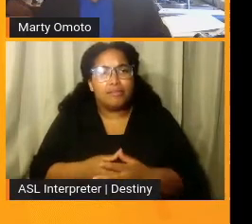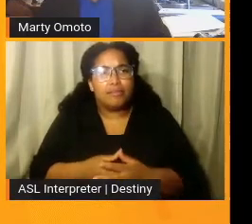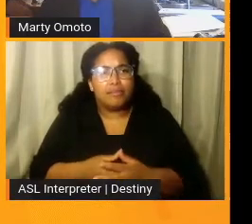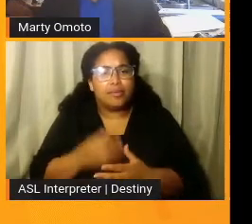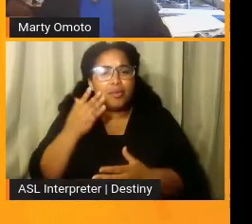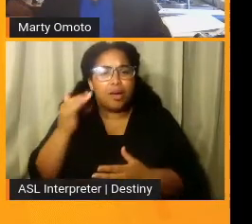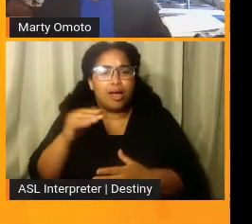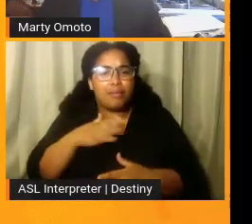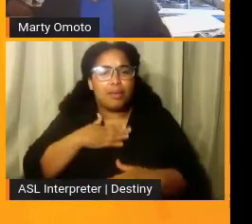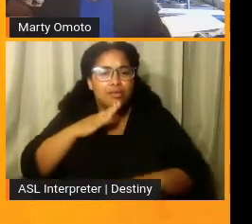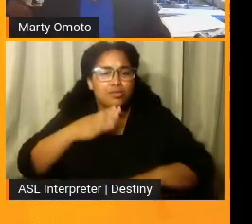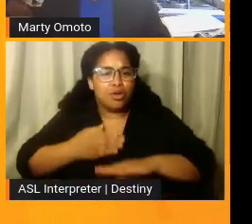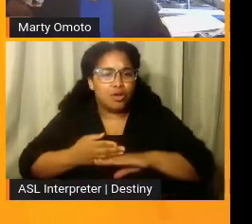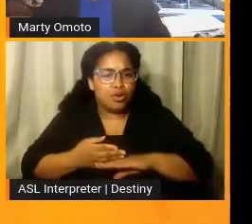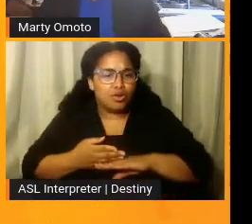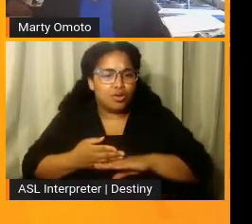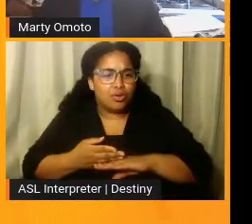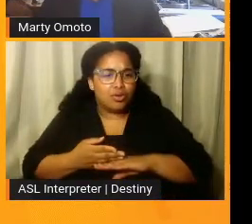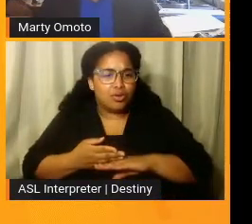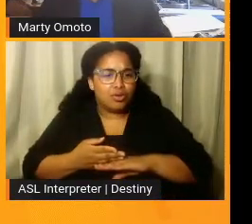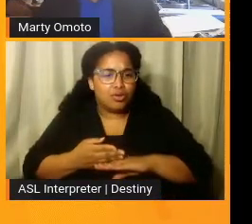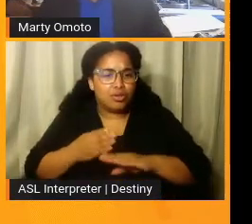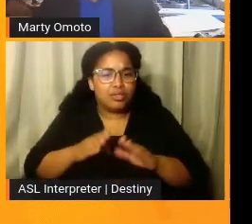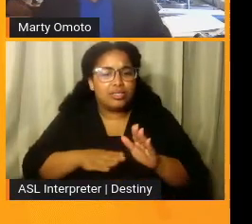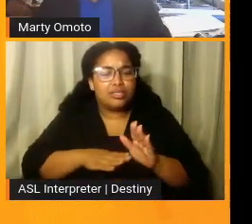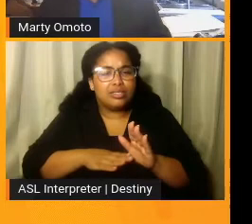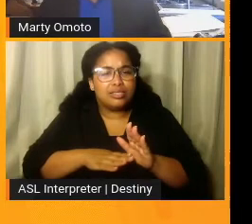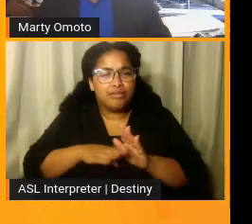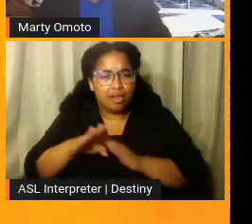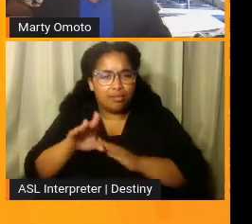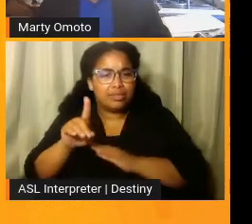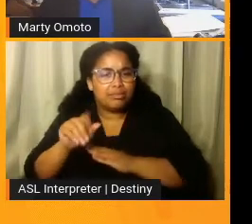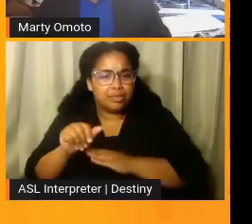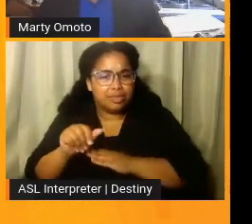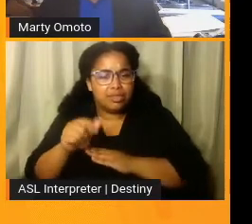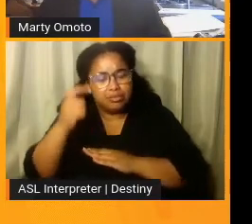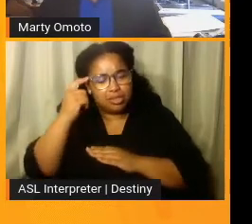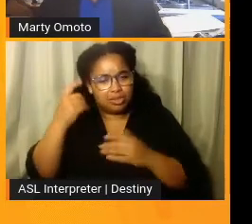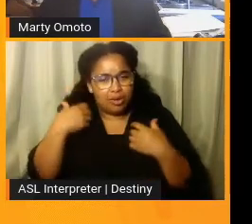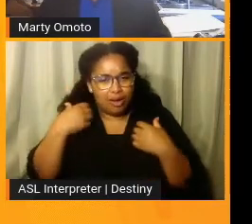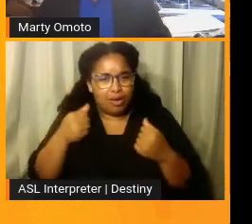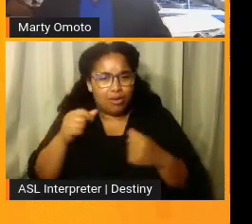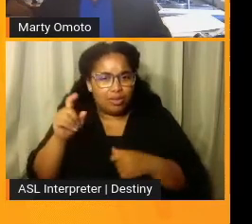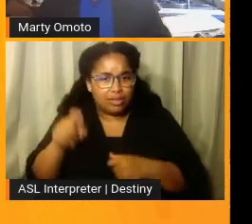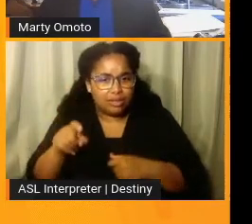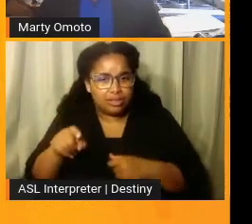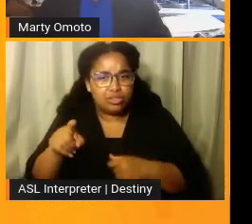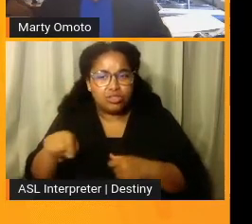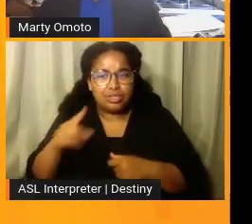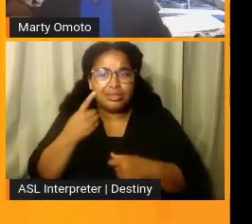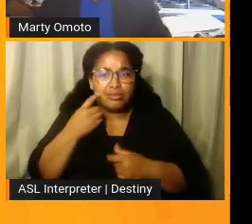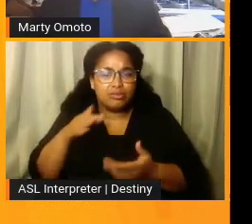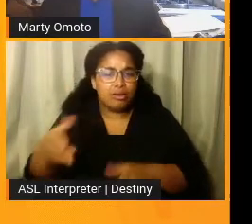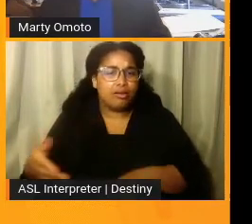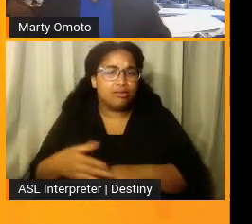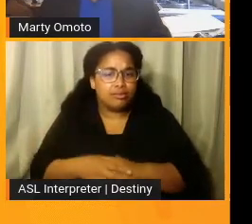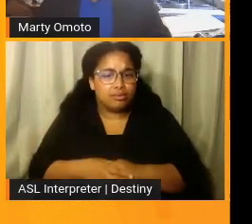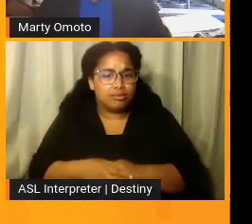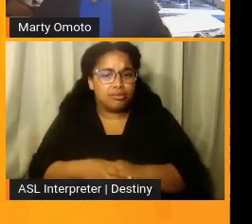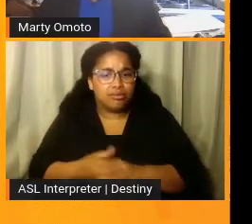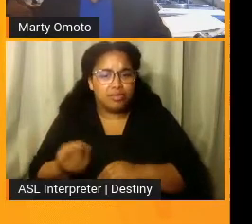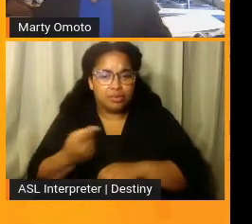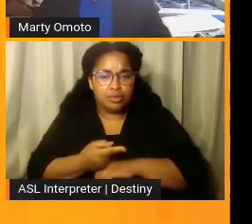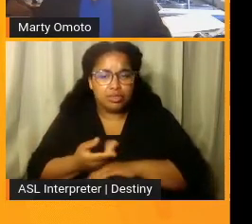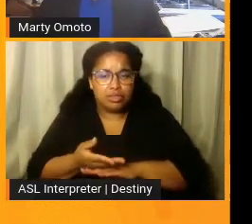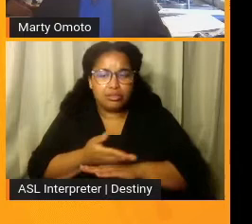daughter who had developmental disabilities and mental health needs, she died, you a couple of days